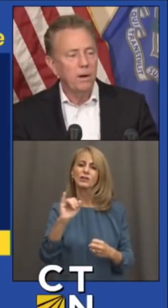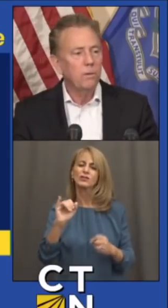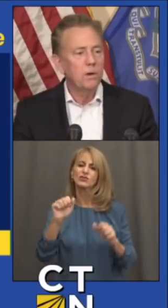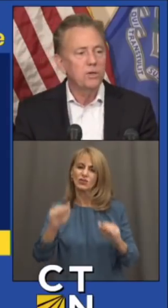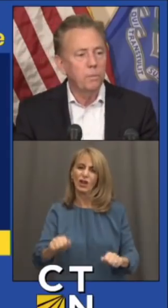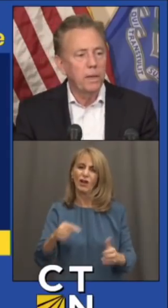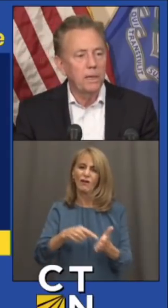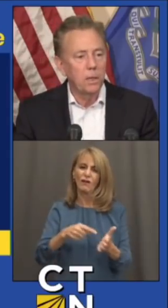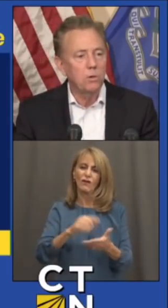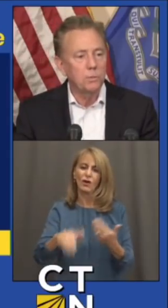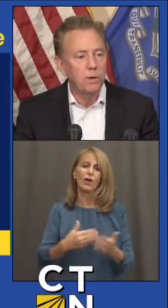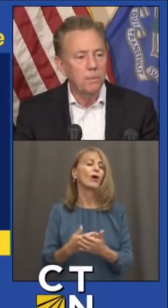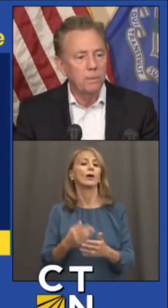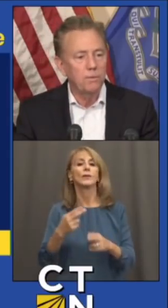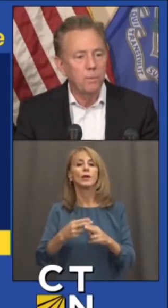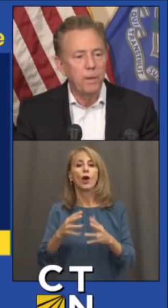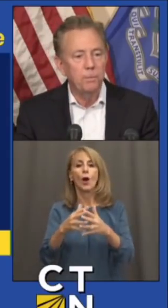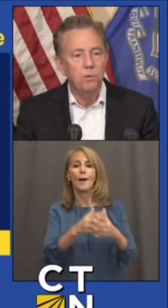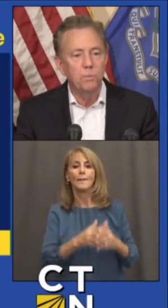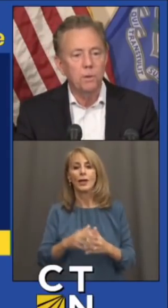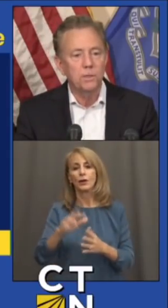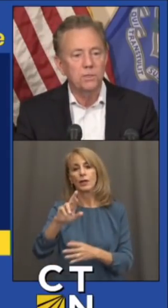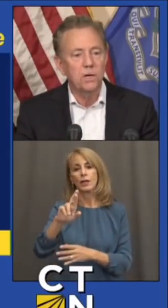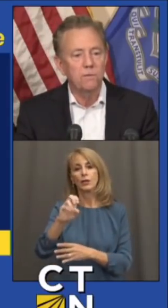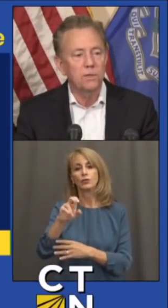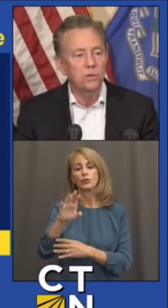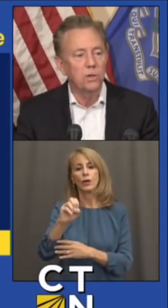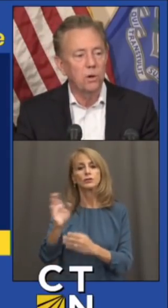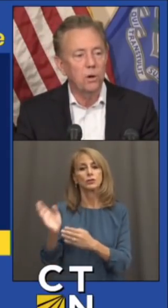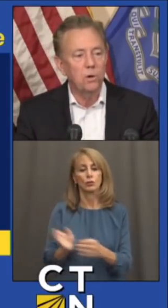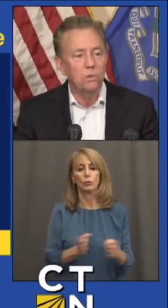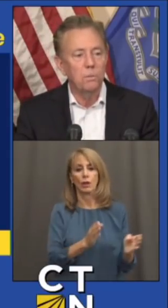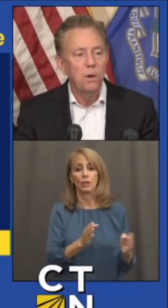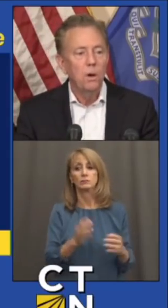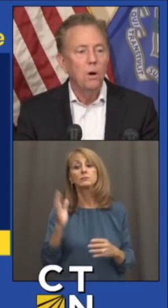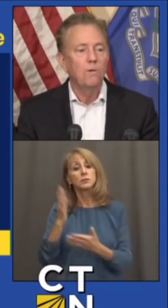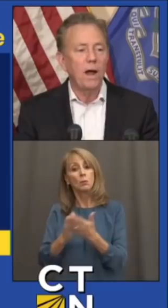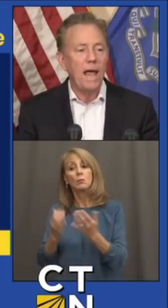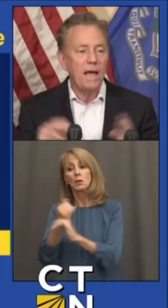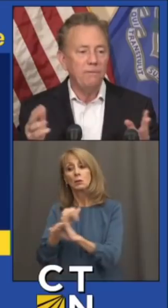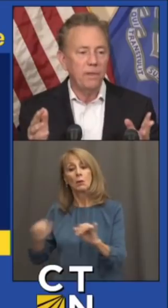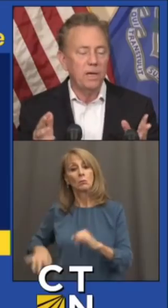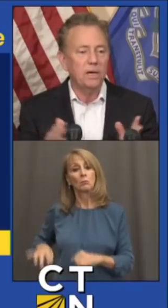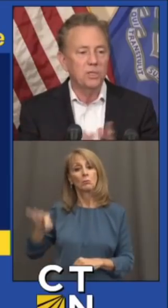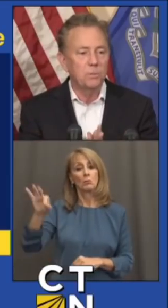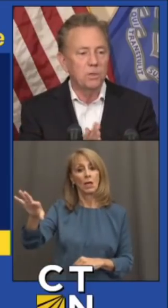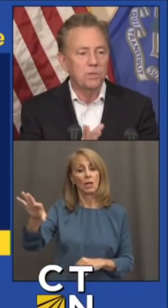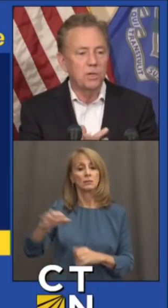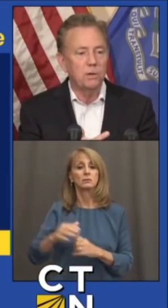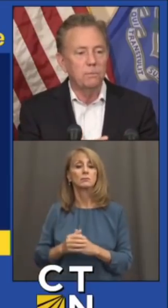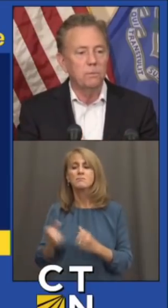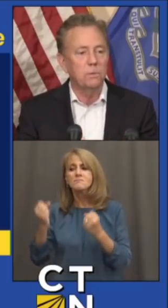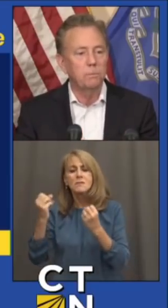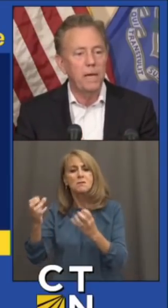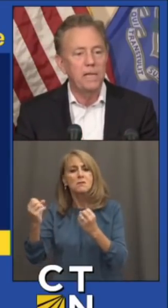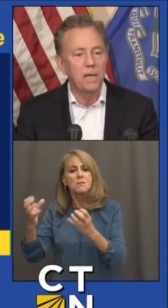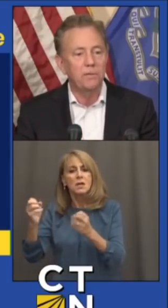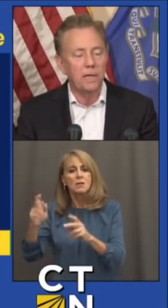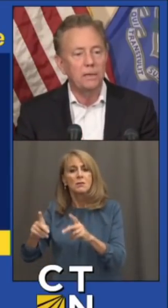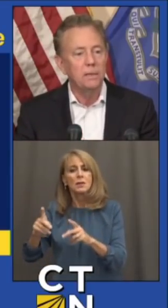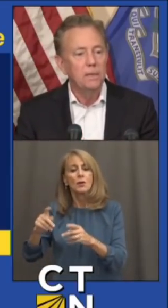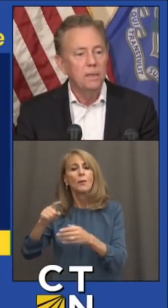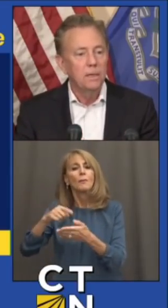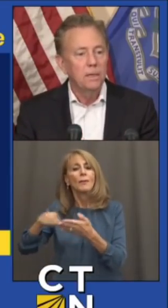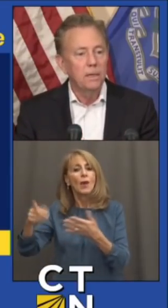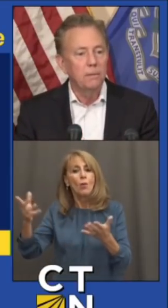The American Rescue Plan lowers premiums for people who purchase coverage on their own. Over half of the customers will pay